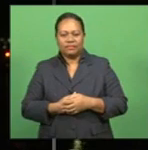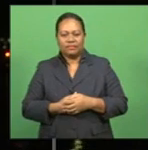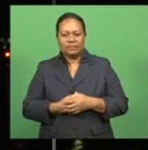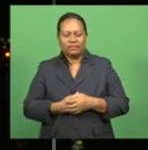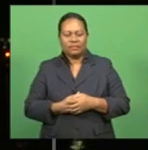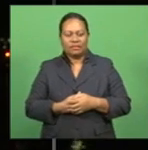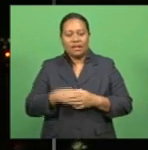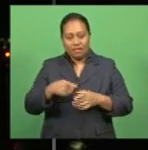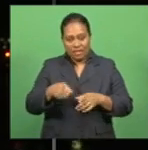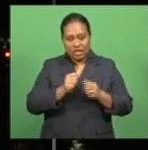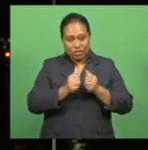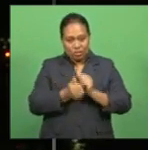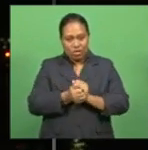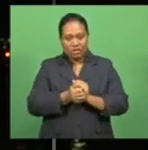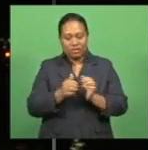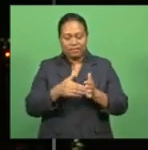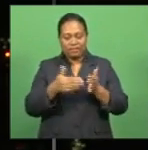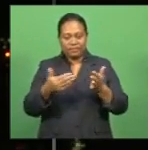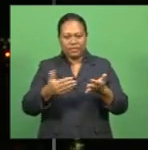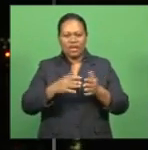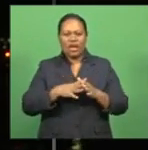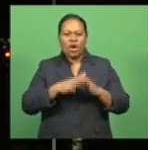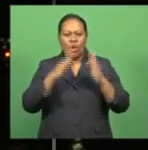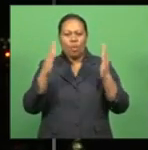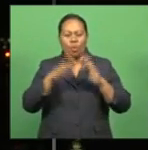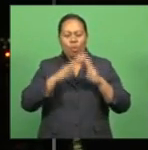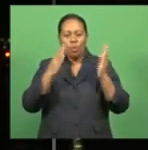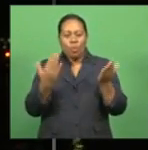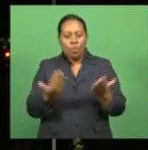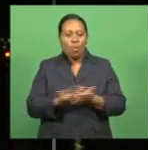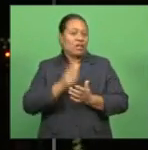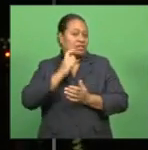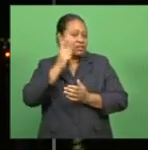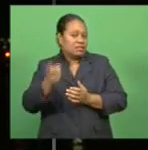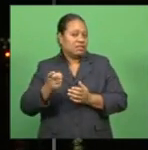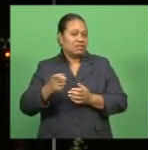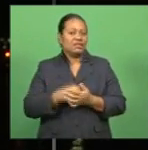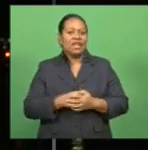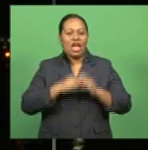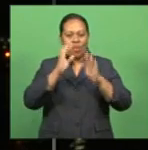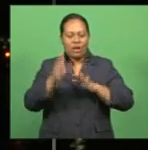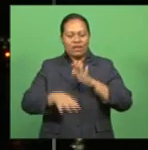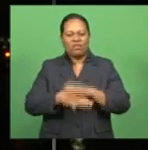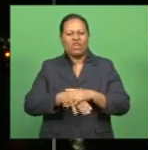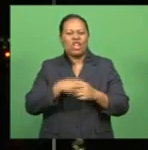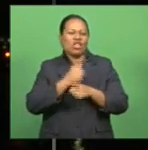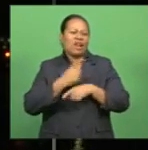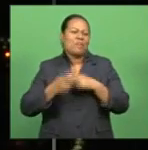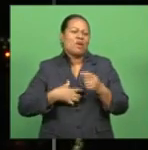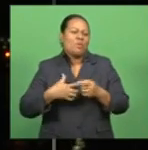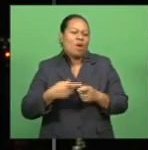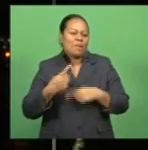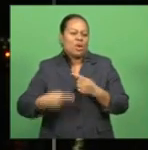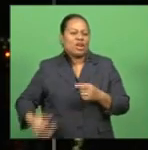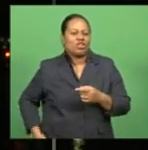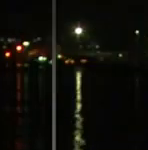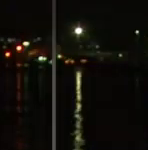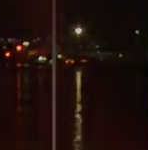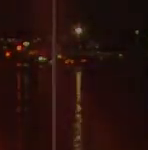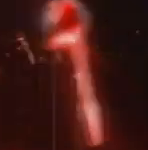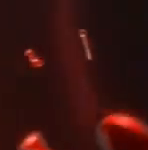That's it from sports. Coming up in the world of the weed and the wonderful, we tell you about a sporty dog. Details after the break.